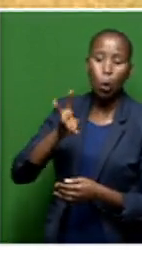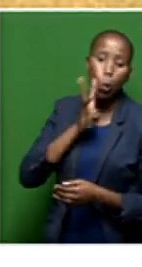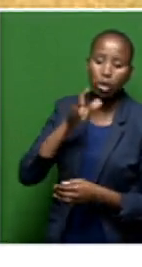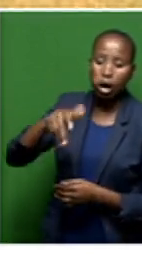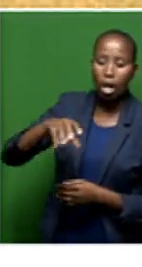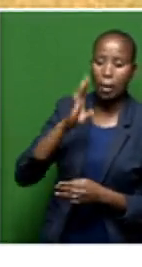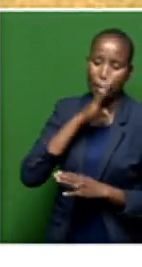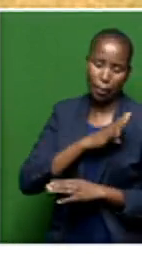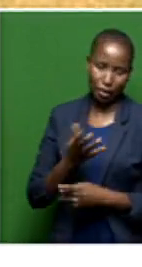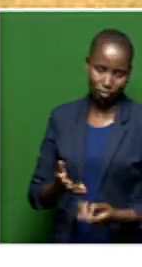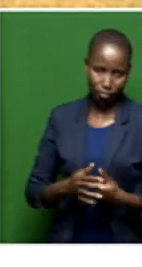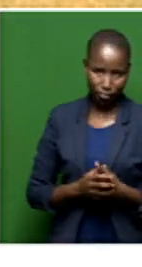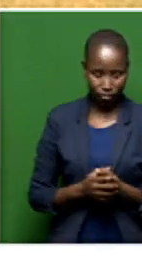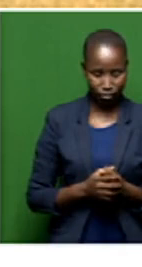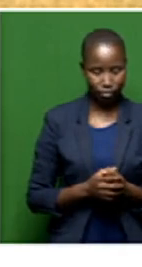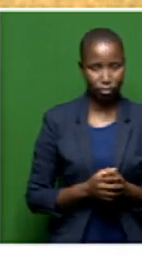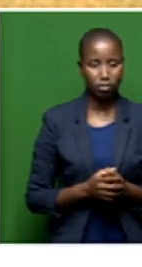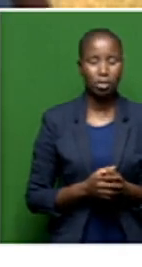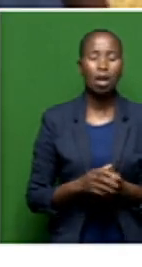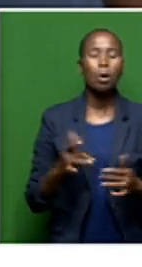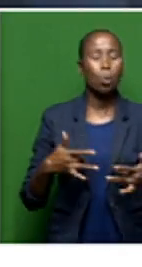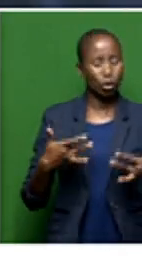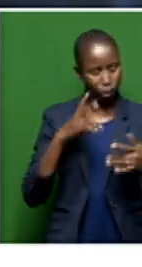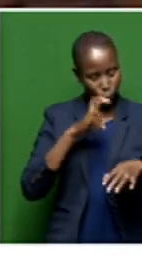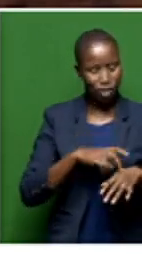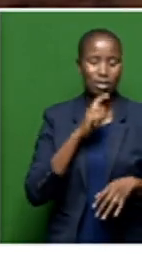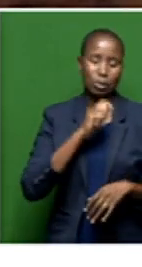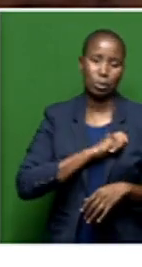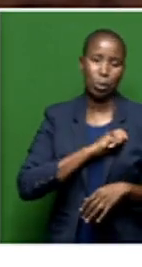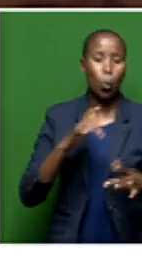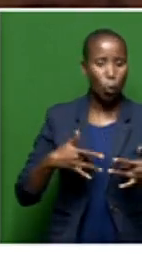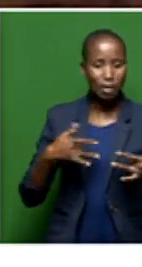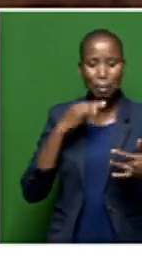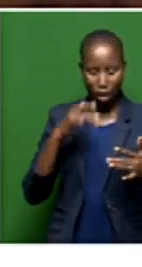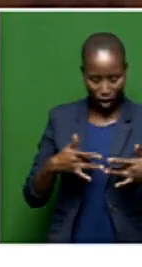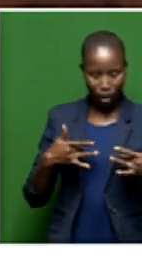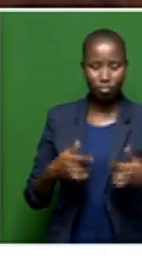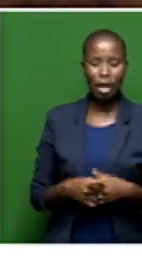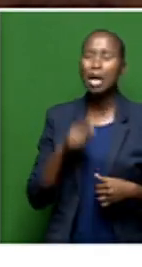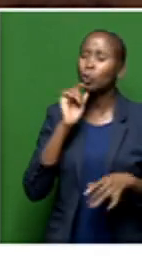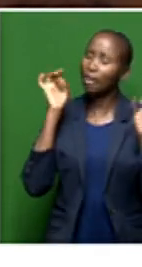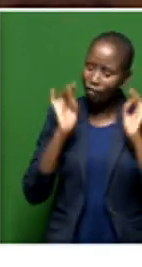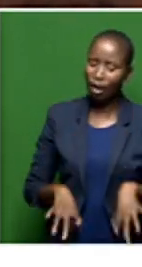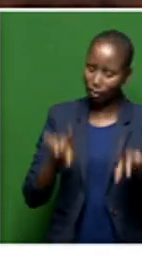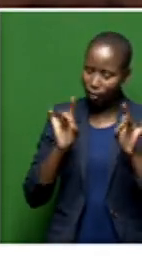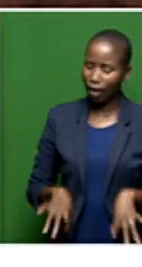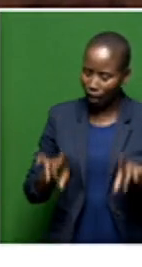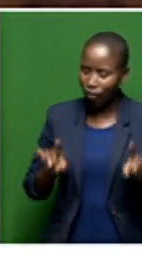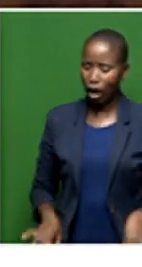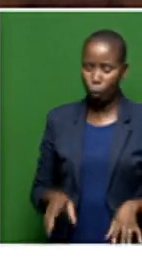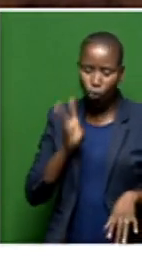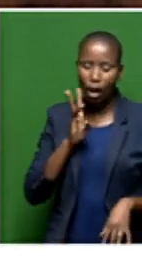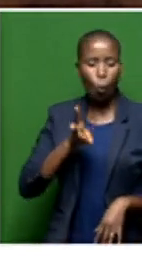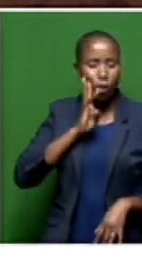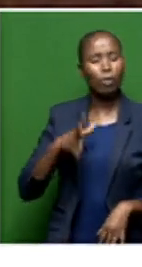We need water. Water is life. We do everything with water. Suffering, suffering water. Water. We